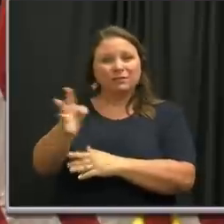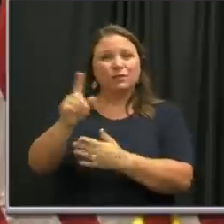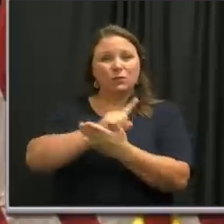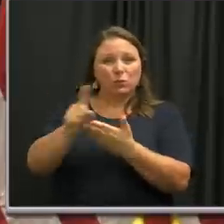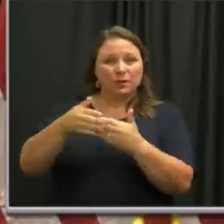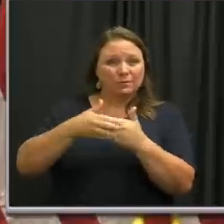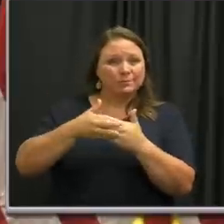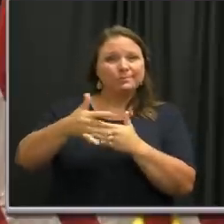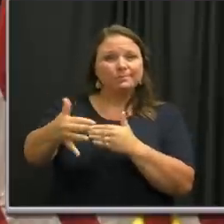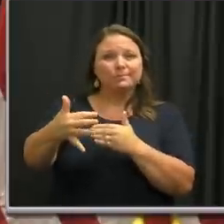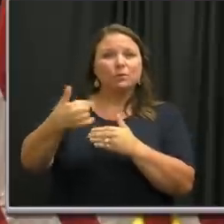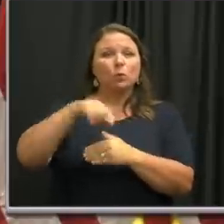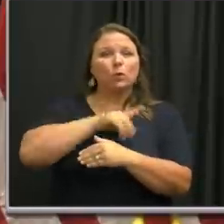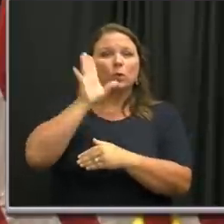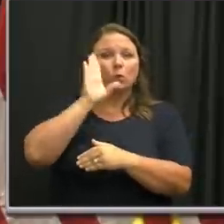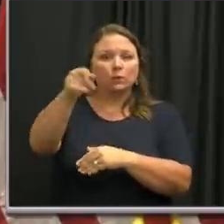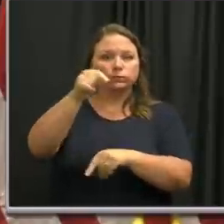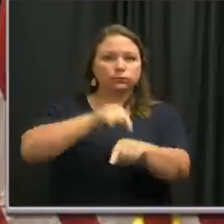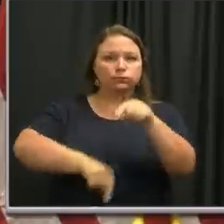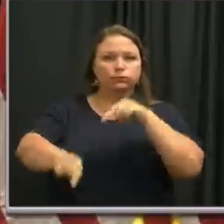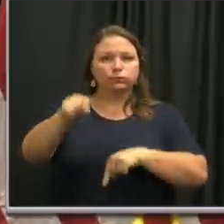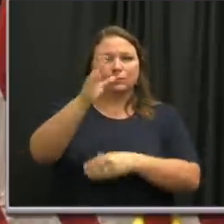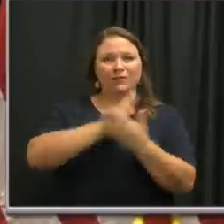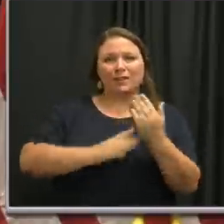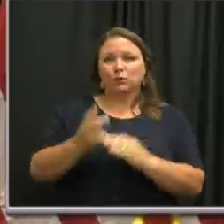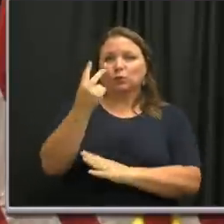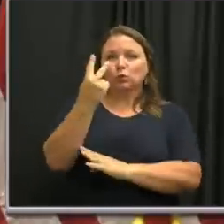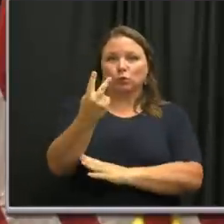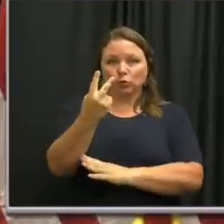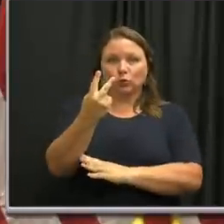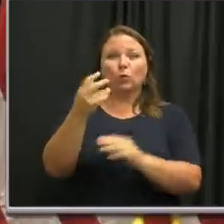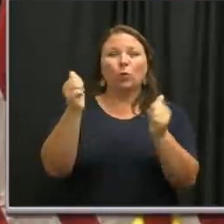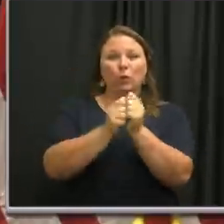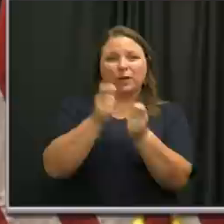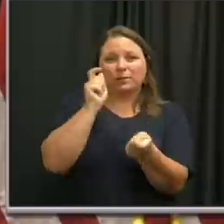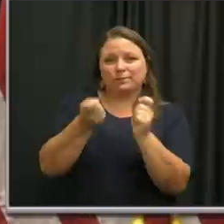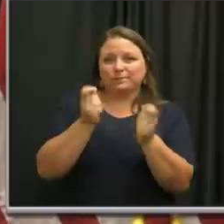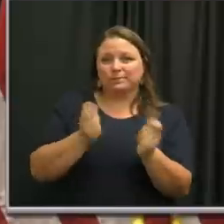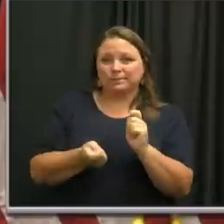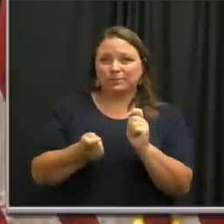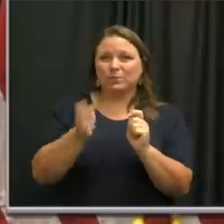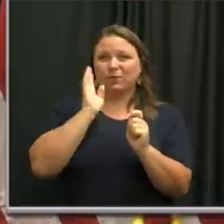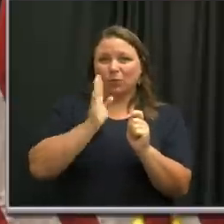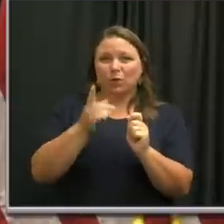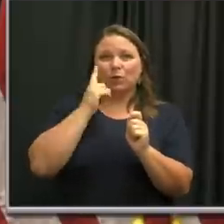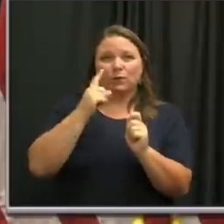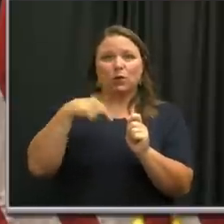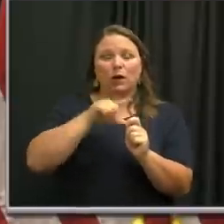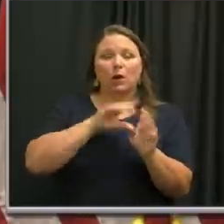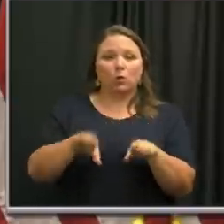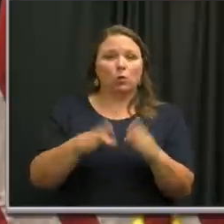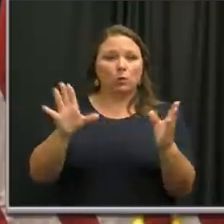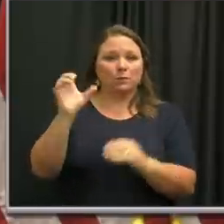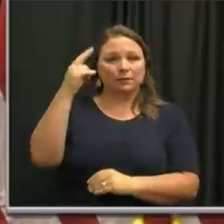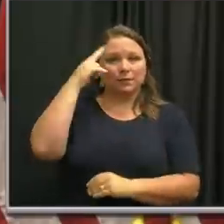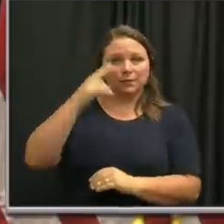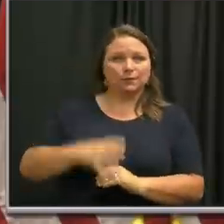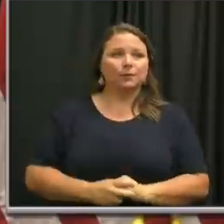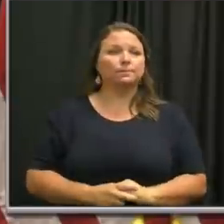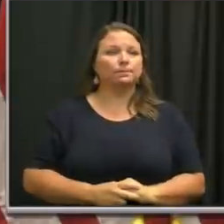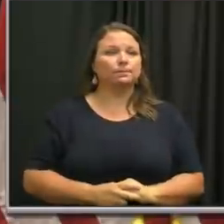Nashville will revert to a Phase 2 with modifications for the roadmap for reopening Nashville.